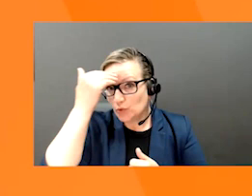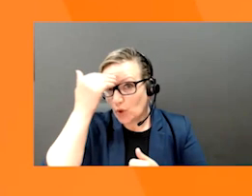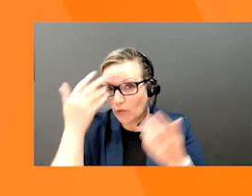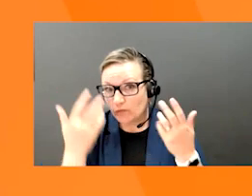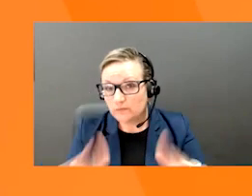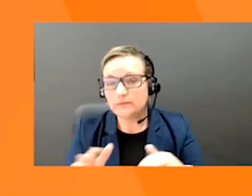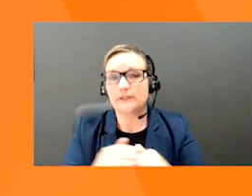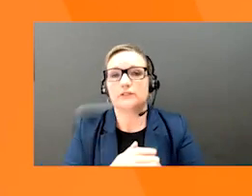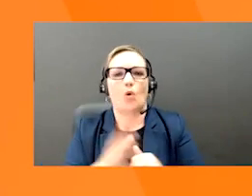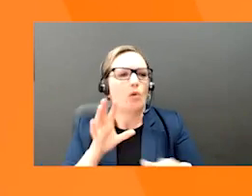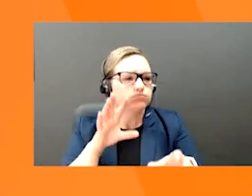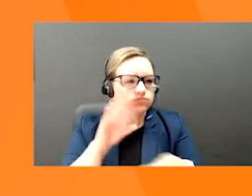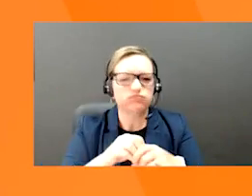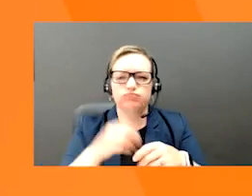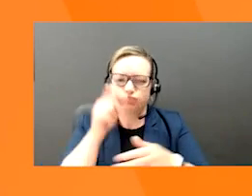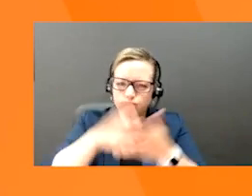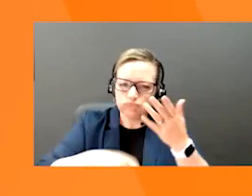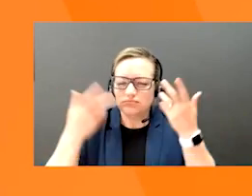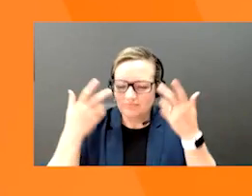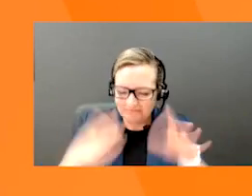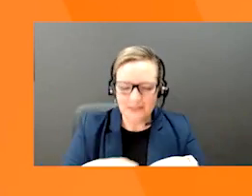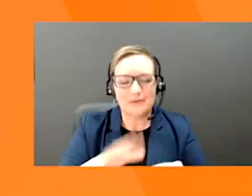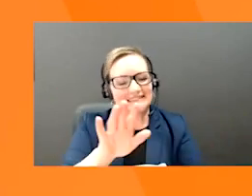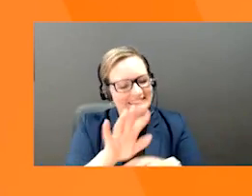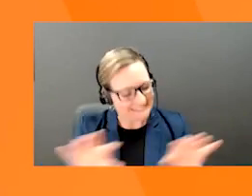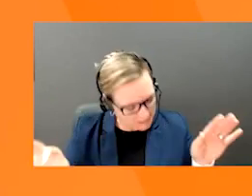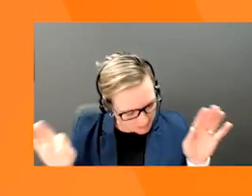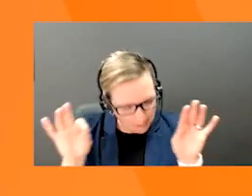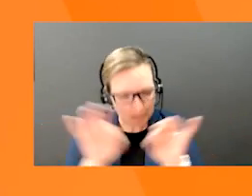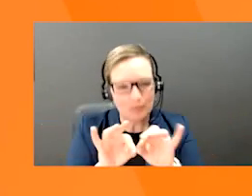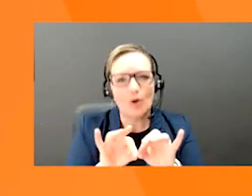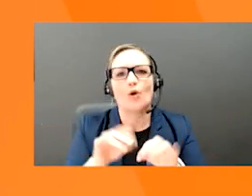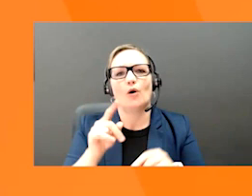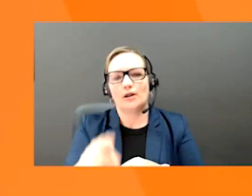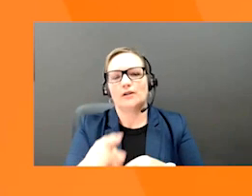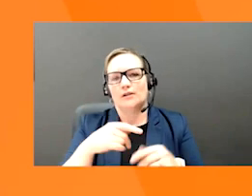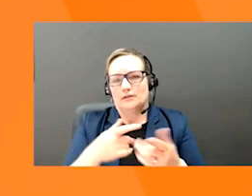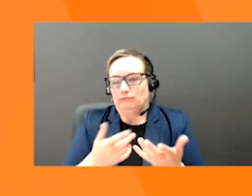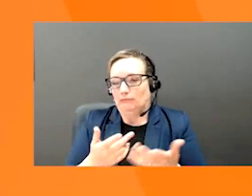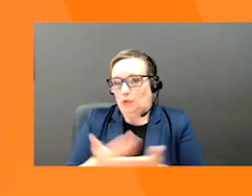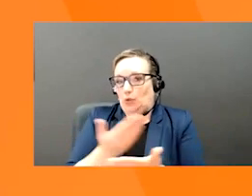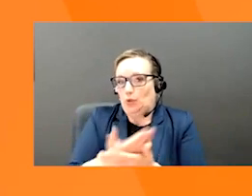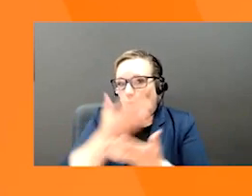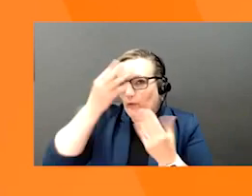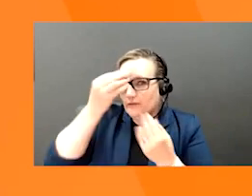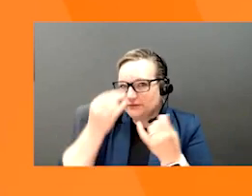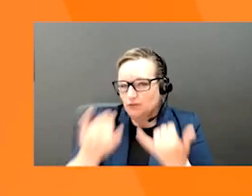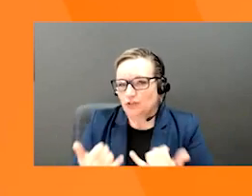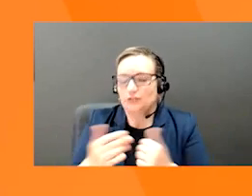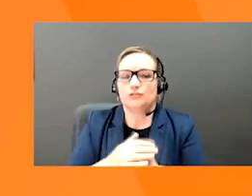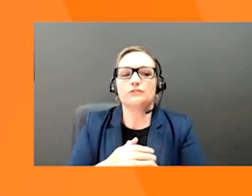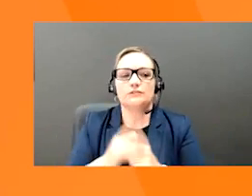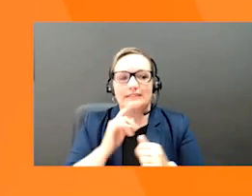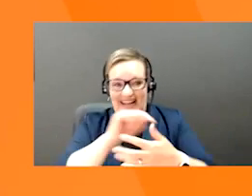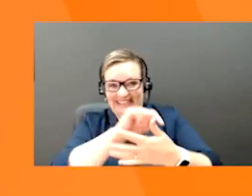have already engaged in product pitches, but it is so important that we want to make sure we're reminding you or hopefully giving you some tips that maybe you haven't been